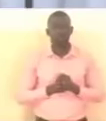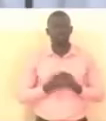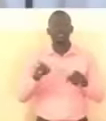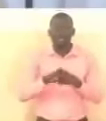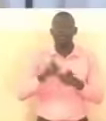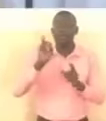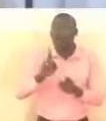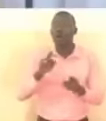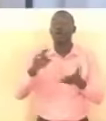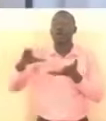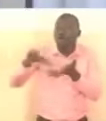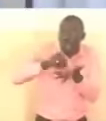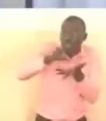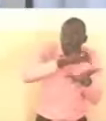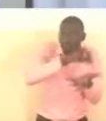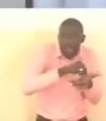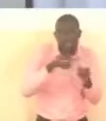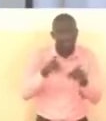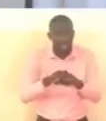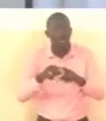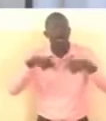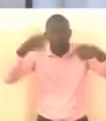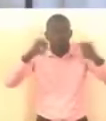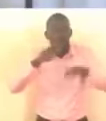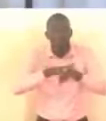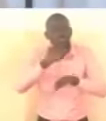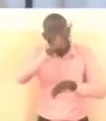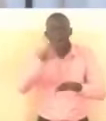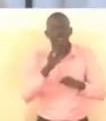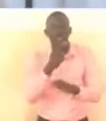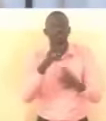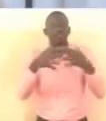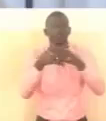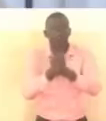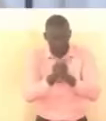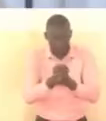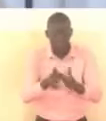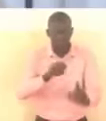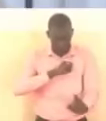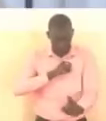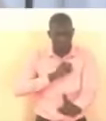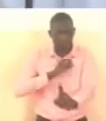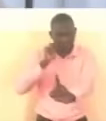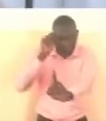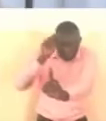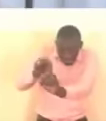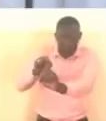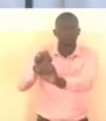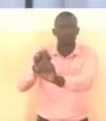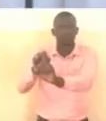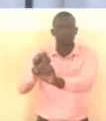collectively peace progress and national unity should remain our ultimate target